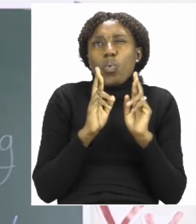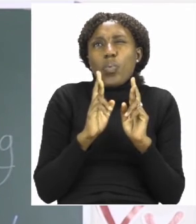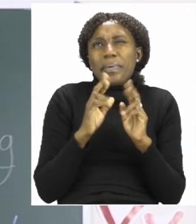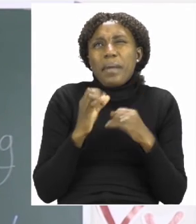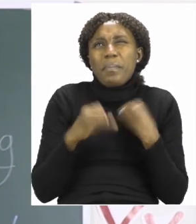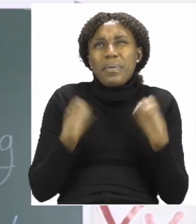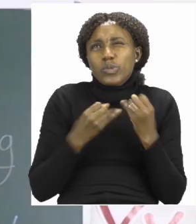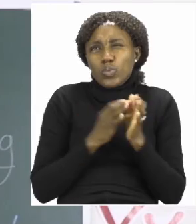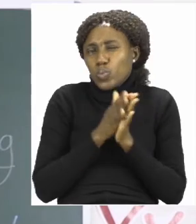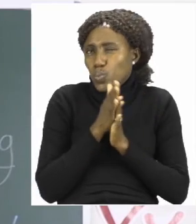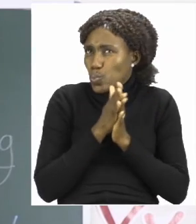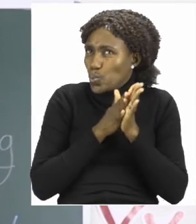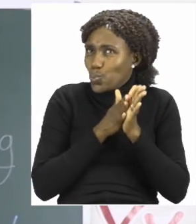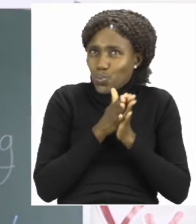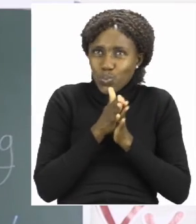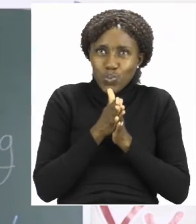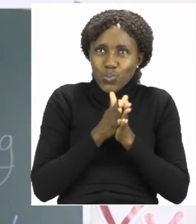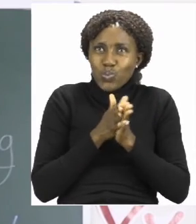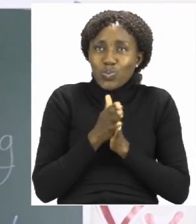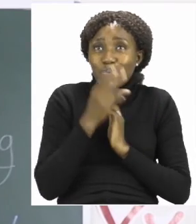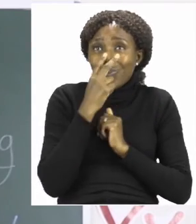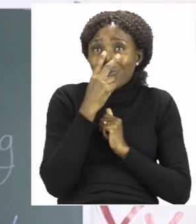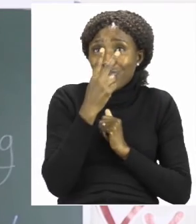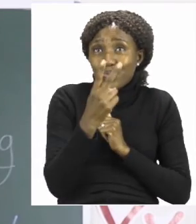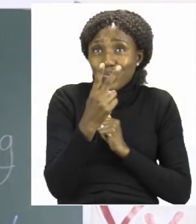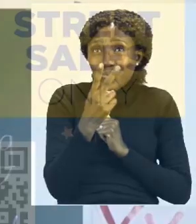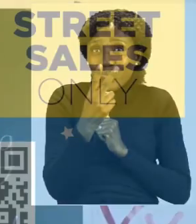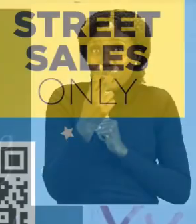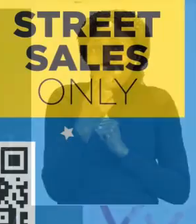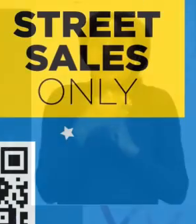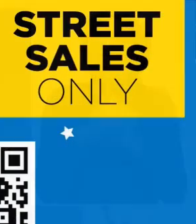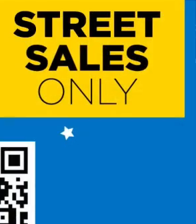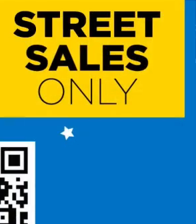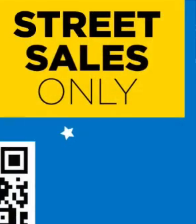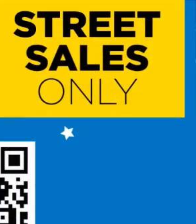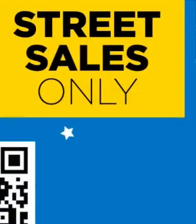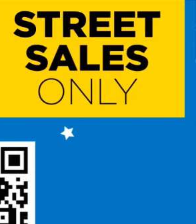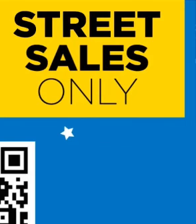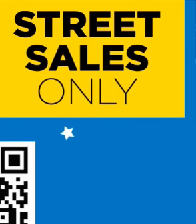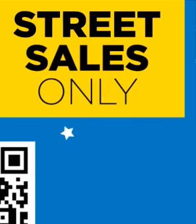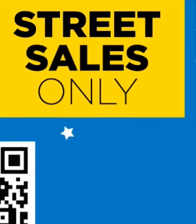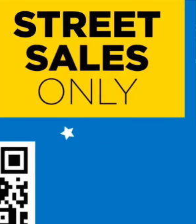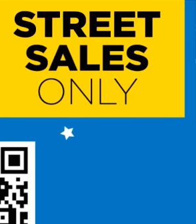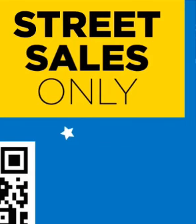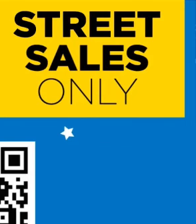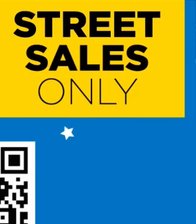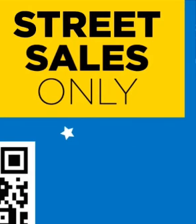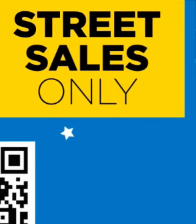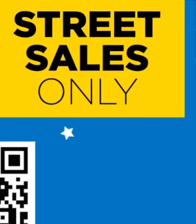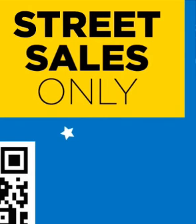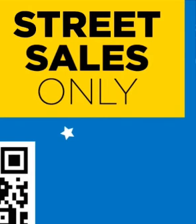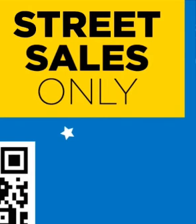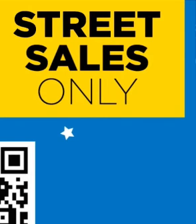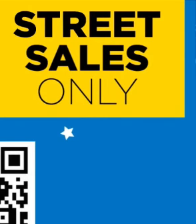fun doing this activity. We will see you shortly after the ad break. Follow us on MyZone Facebook, Active Kids, to